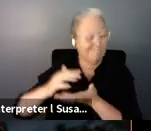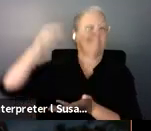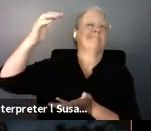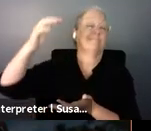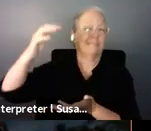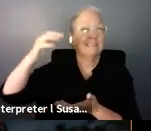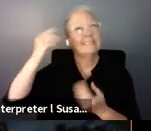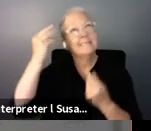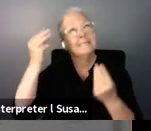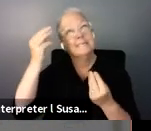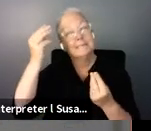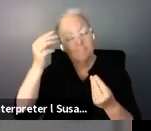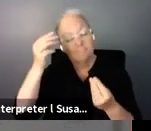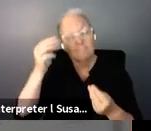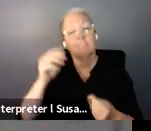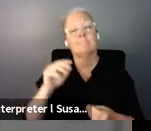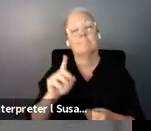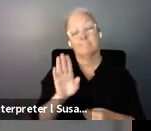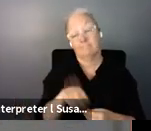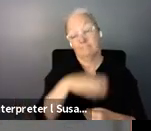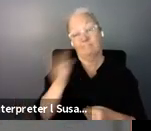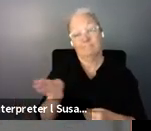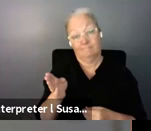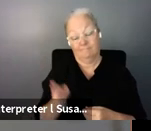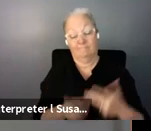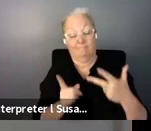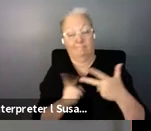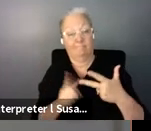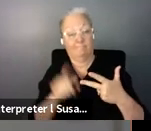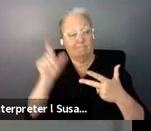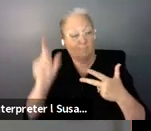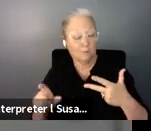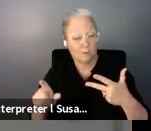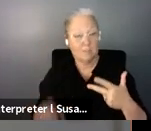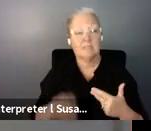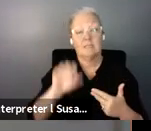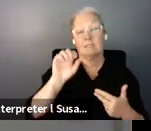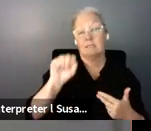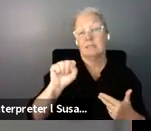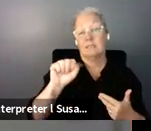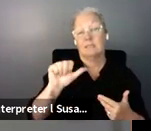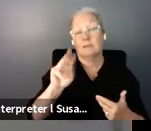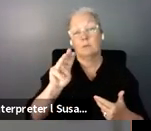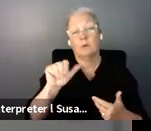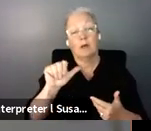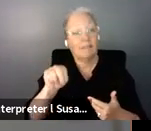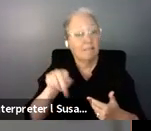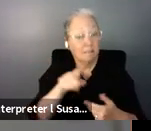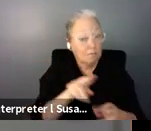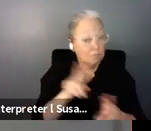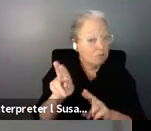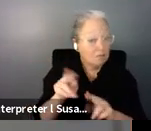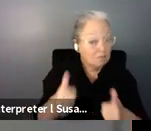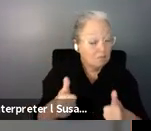to now hand over to our next um speaker sawang if you're ready to go uh